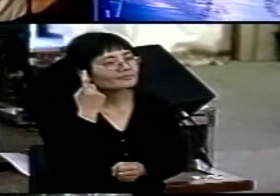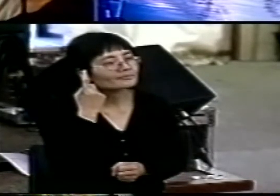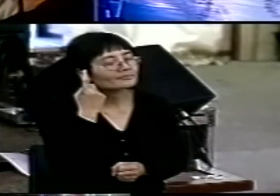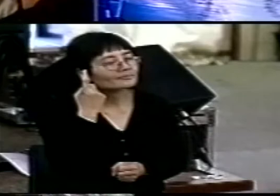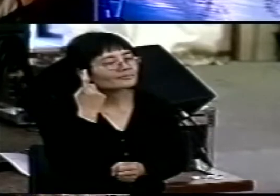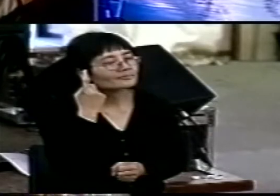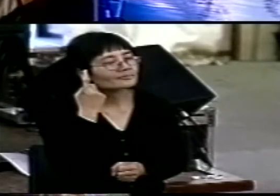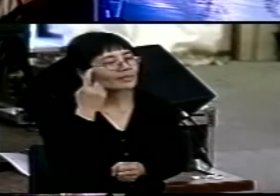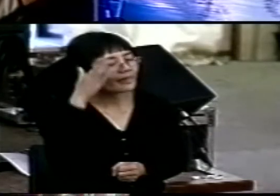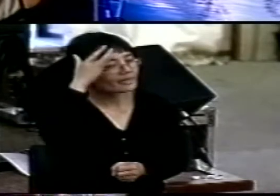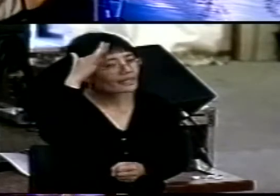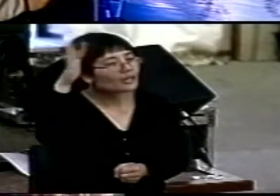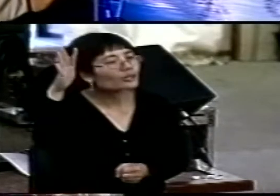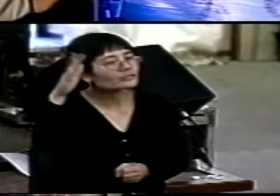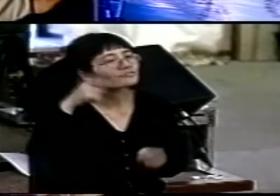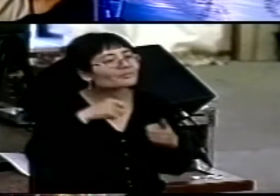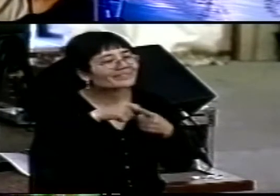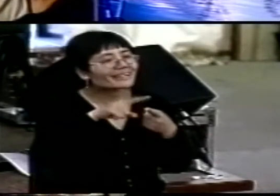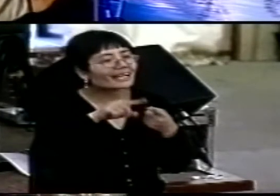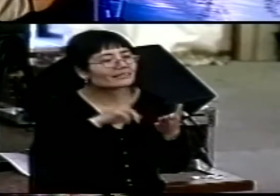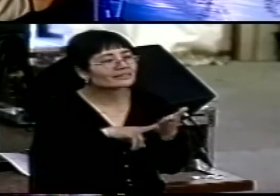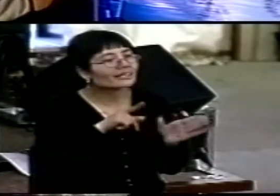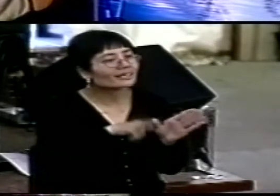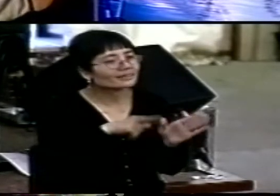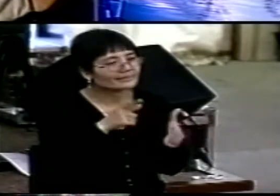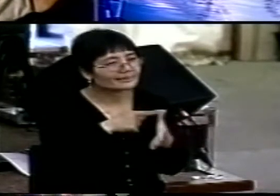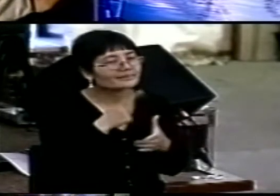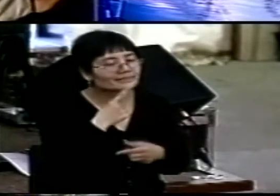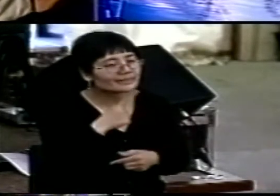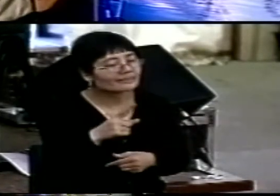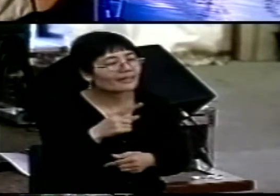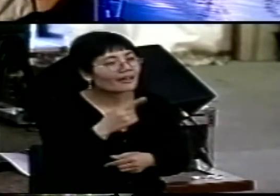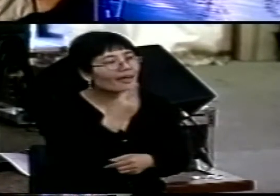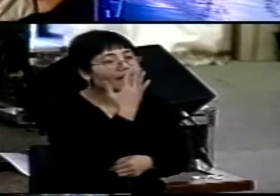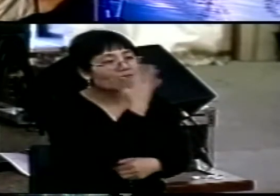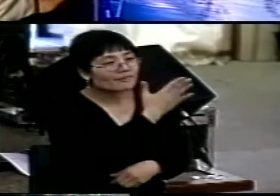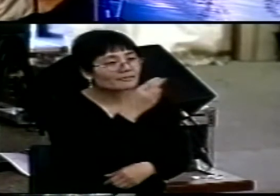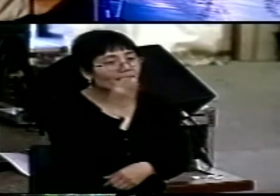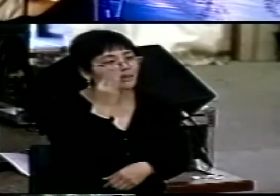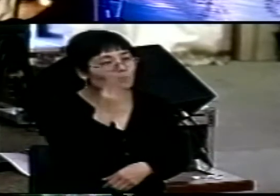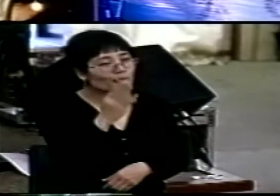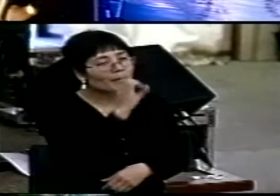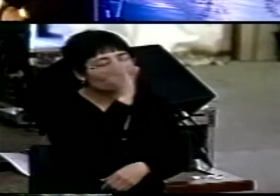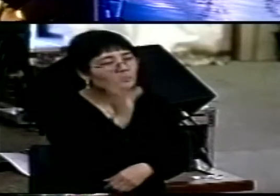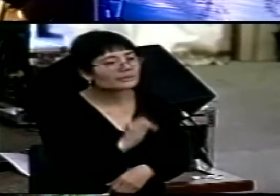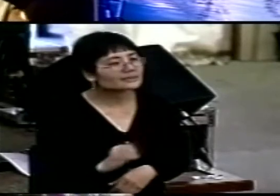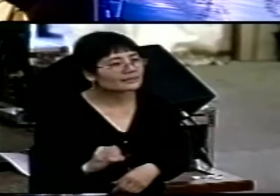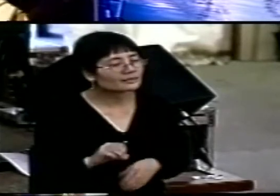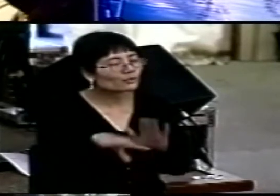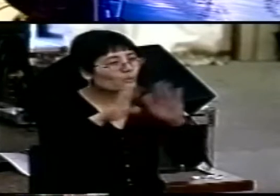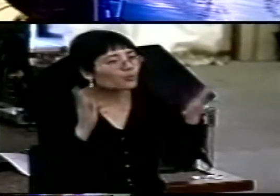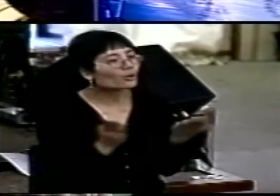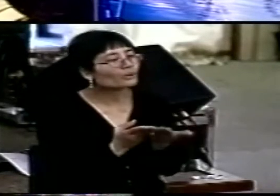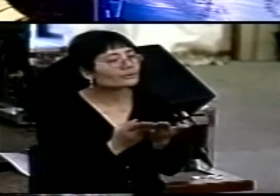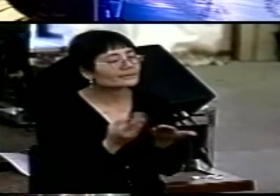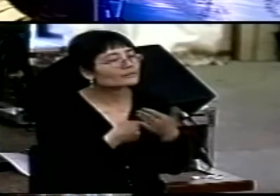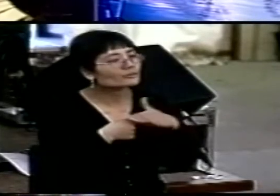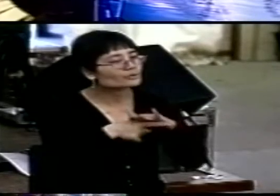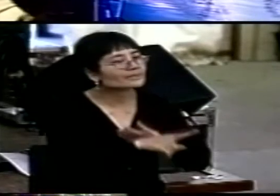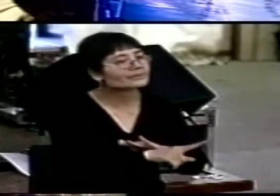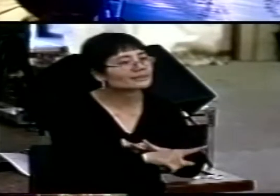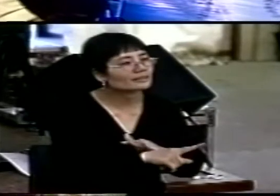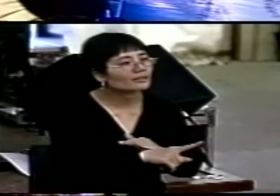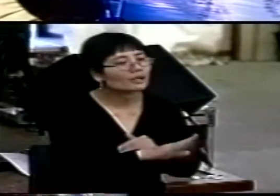theologian from Kenya, once said, 53% of the world's Christian population is now